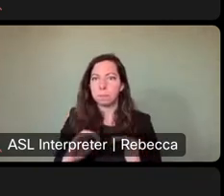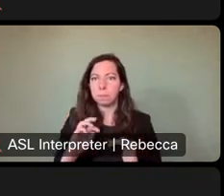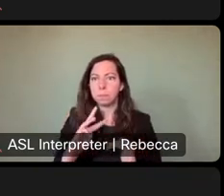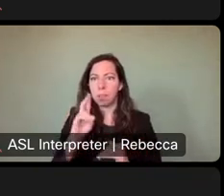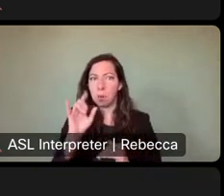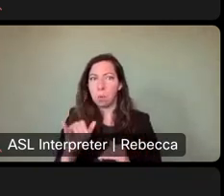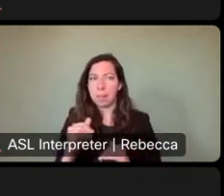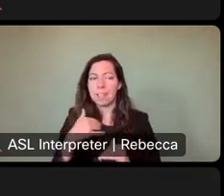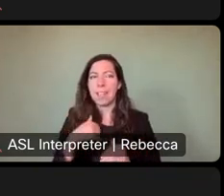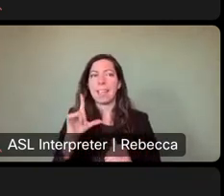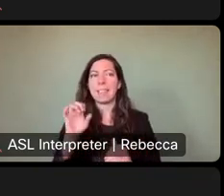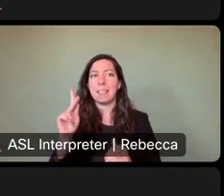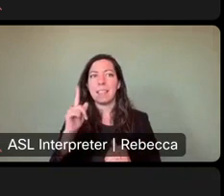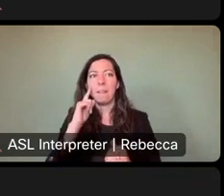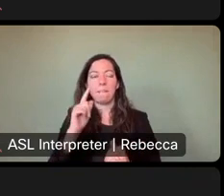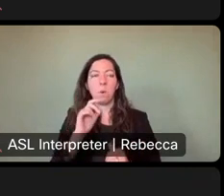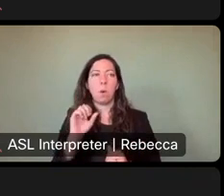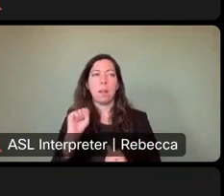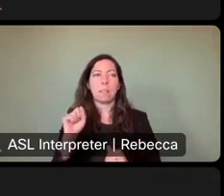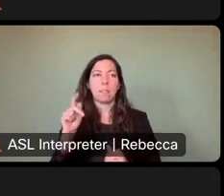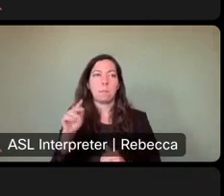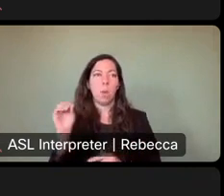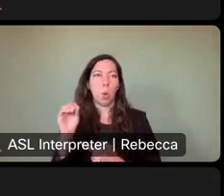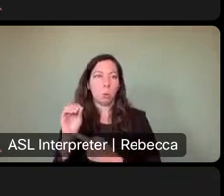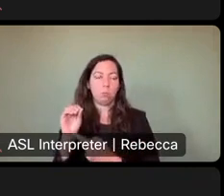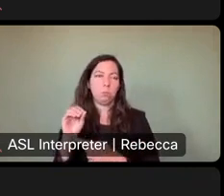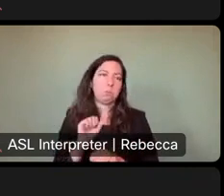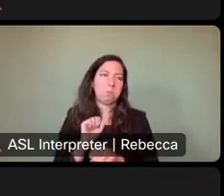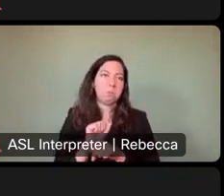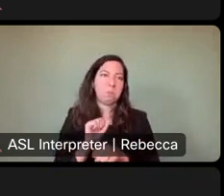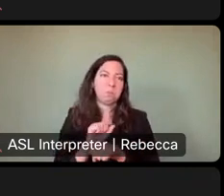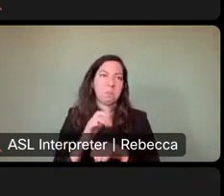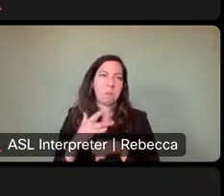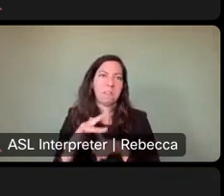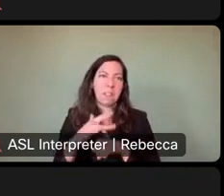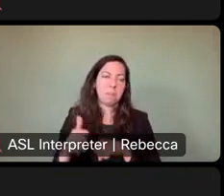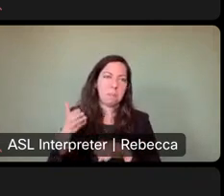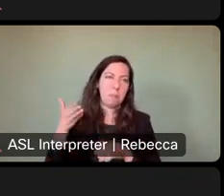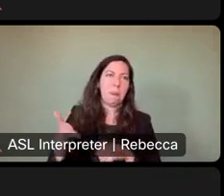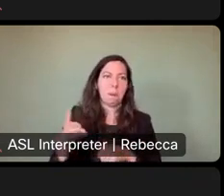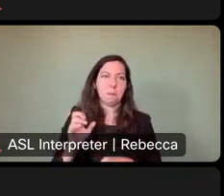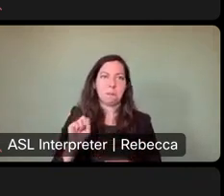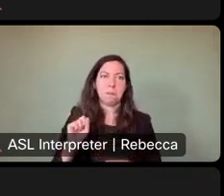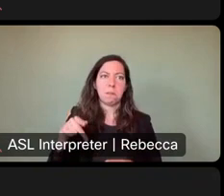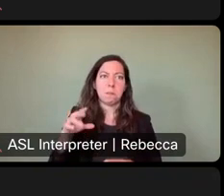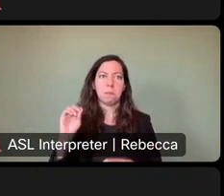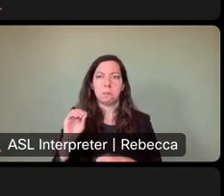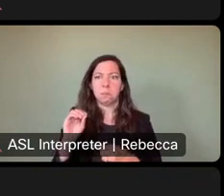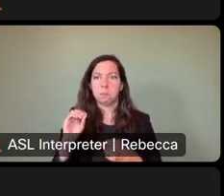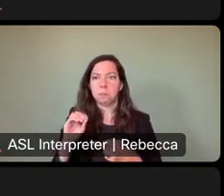state personnel website. That's where all of our, um, all of our job positions are posted at.